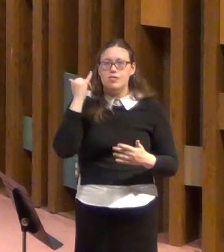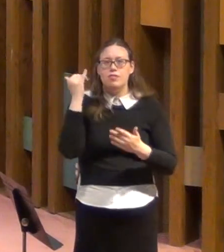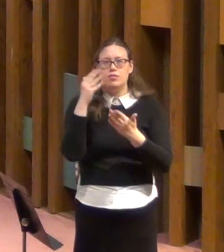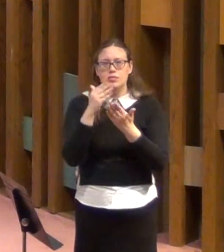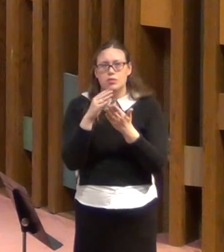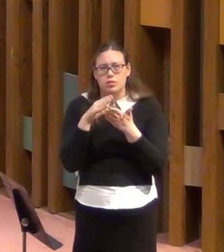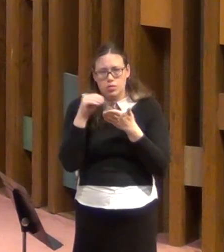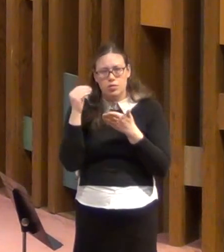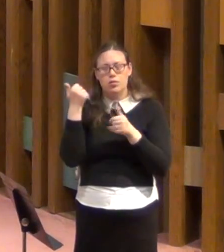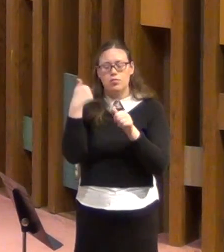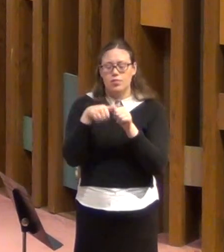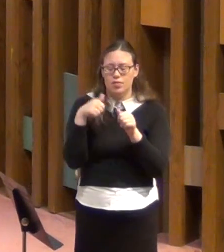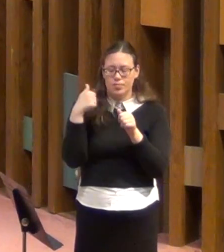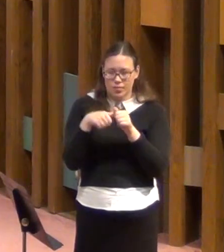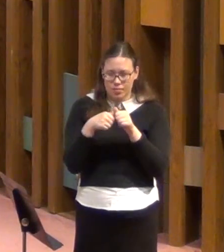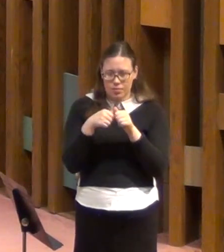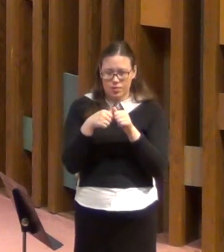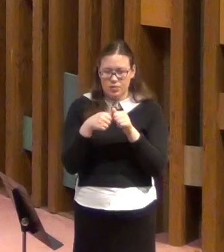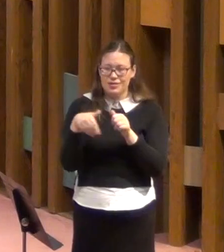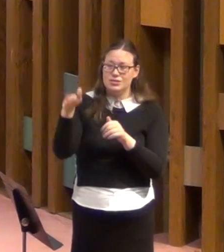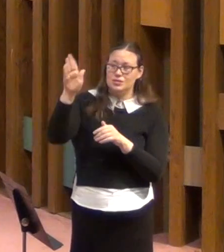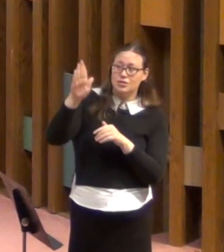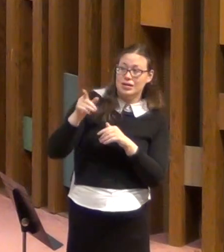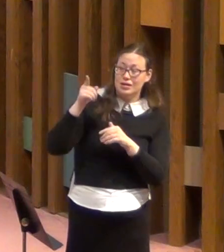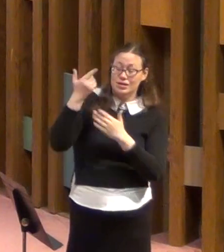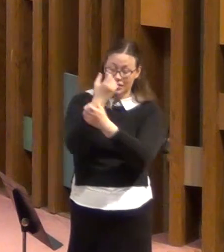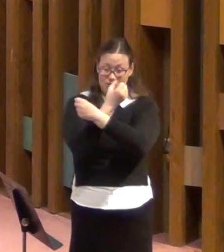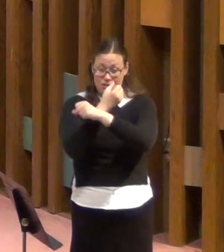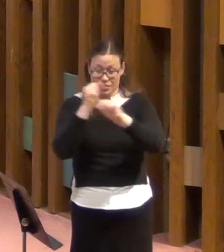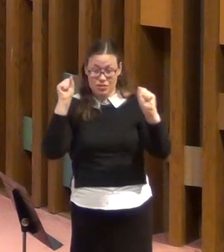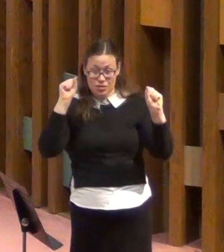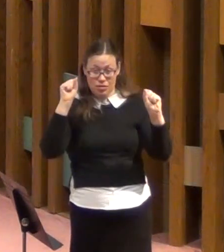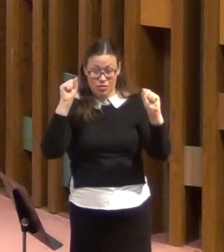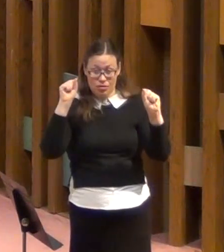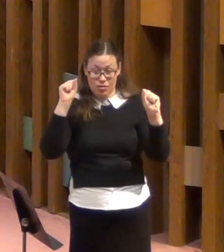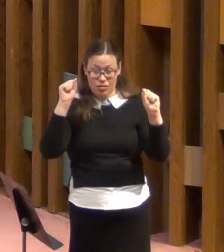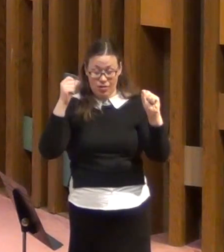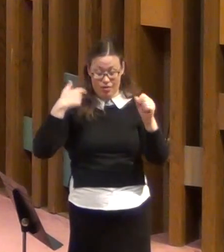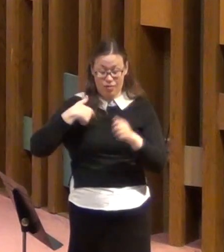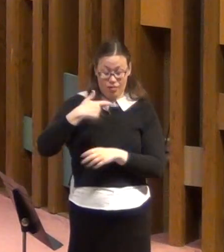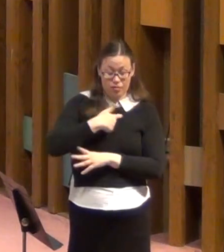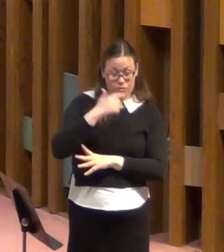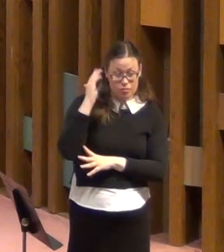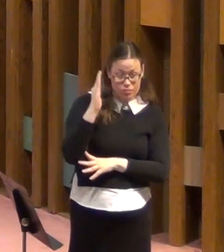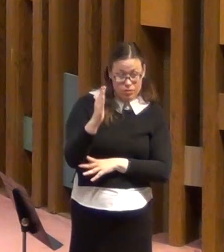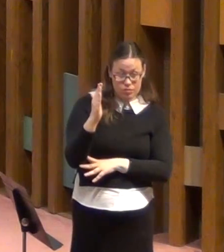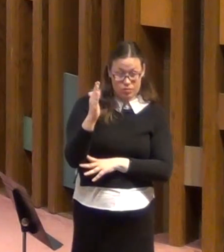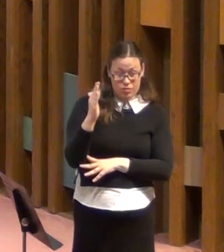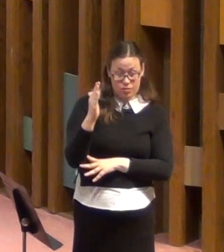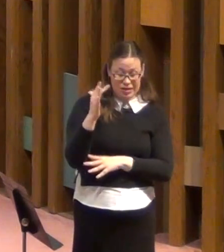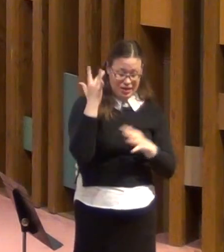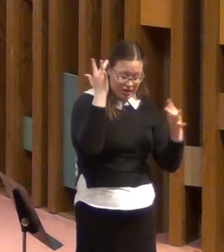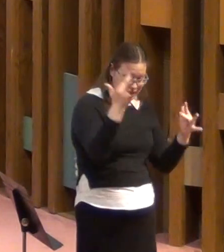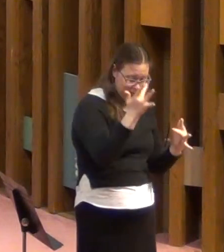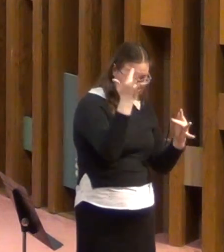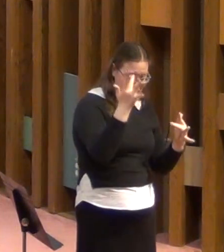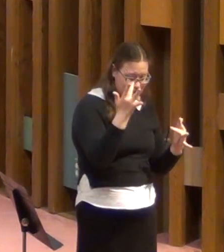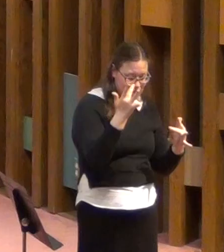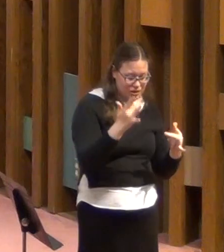remember that God will deliver us. These things are temporary.